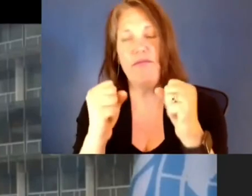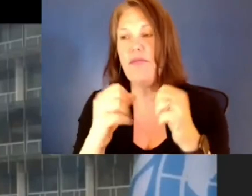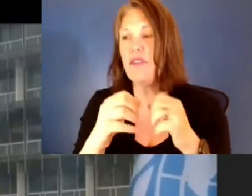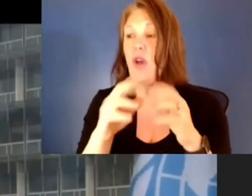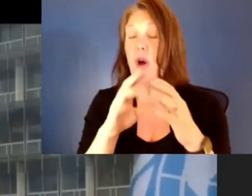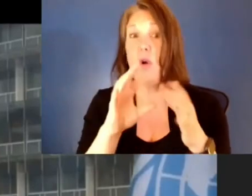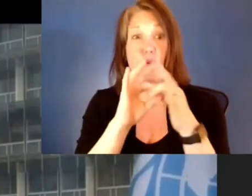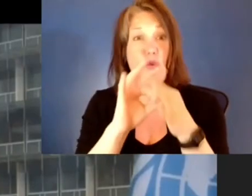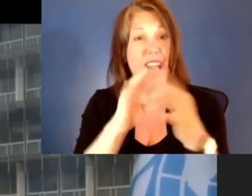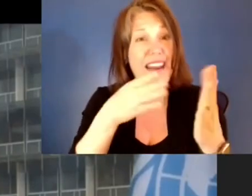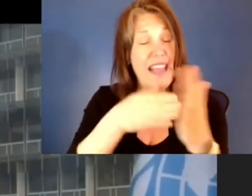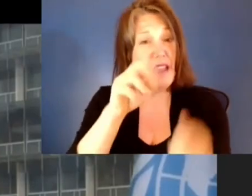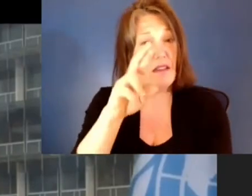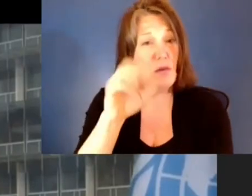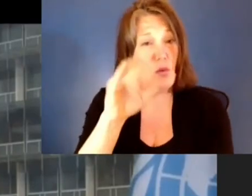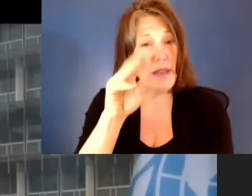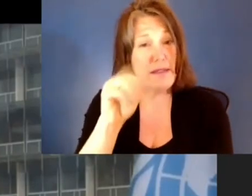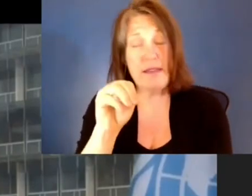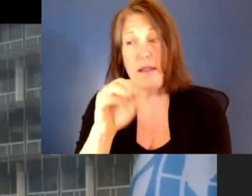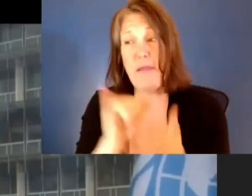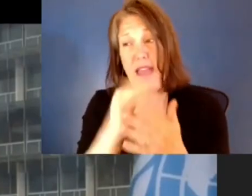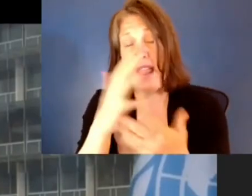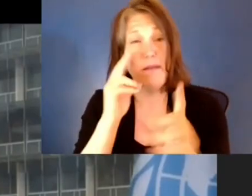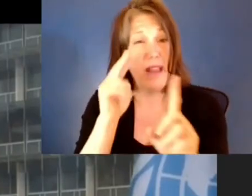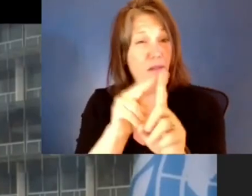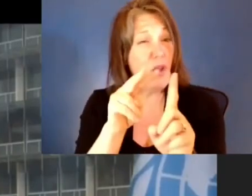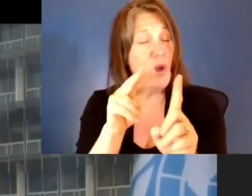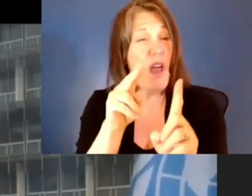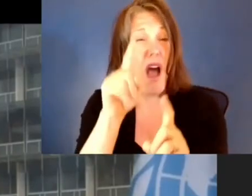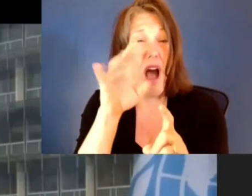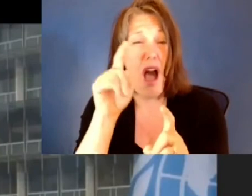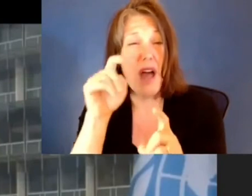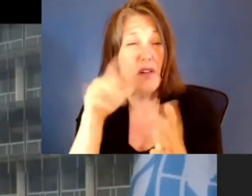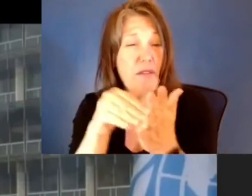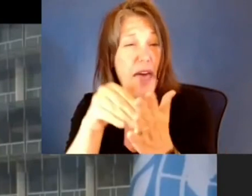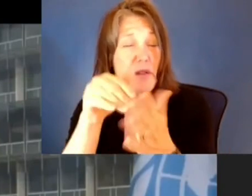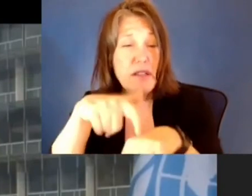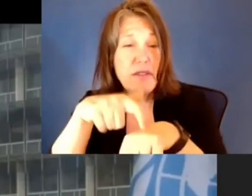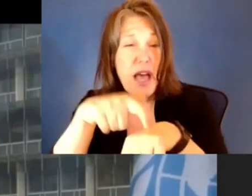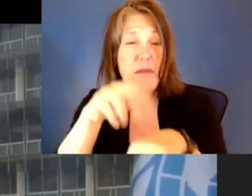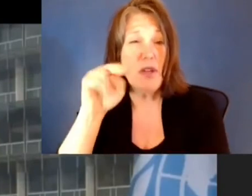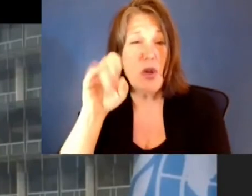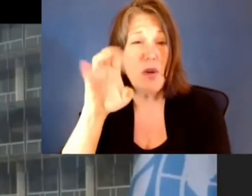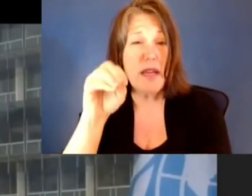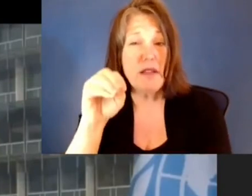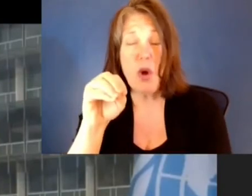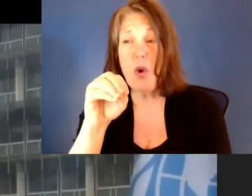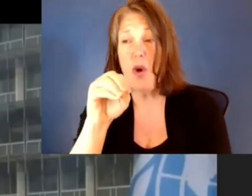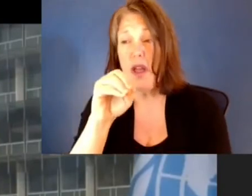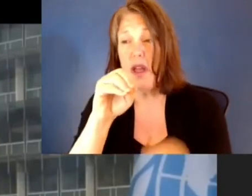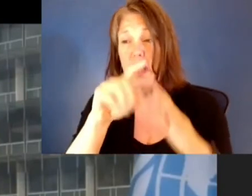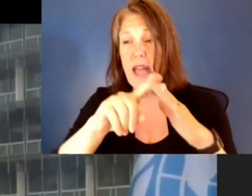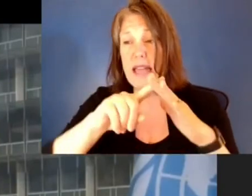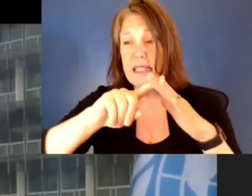which has been viewed hundreds of thousands of times, UNESCO has launched a series of master classes to fight racism and